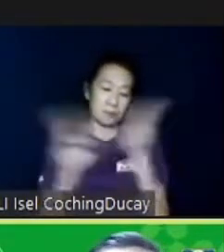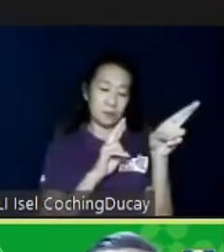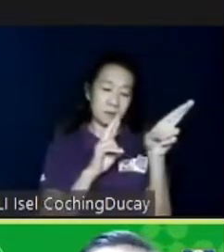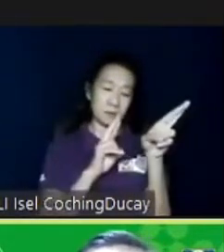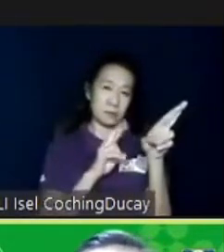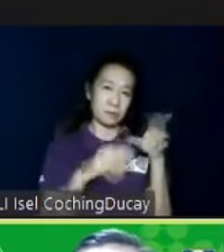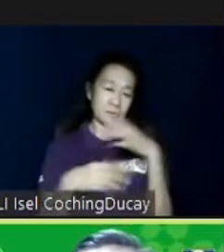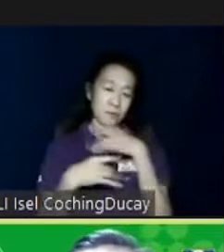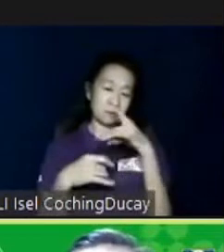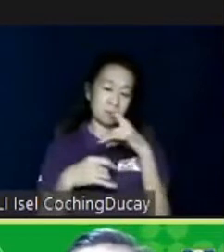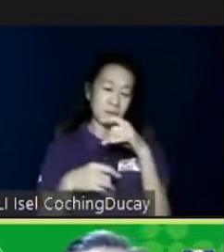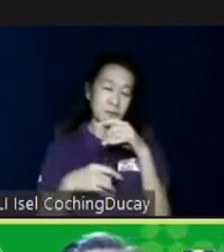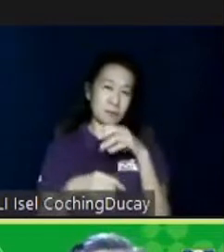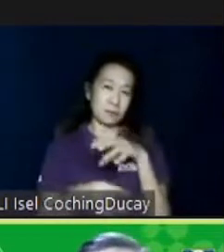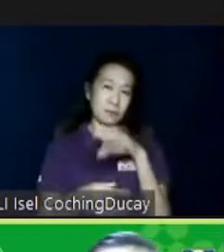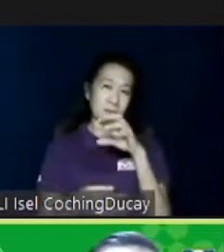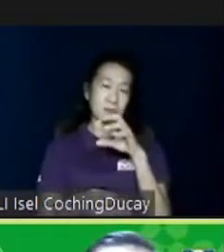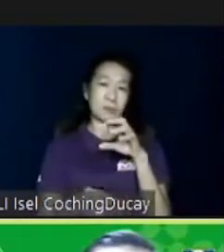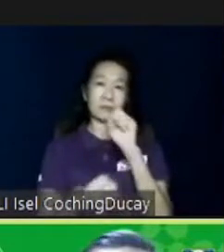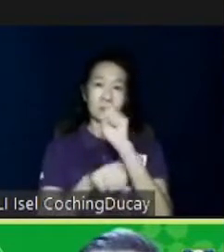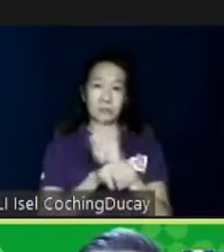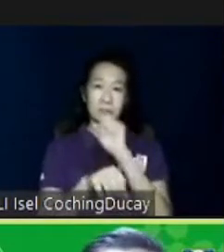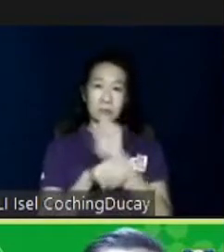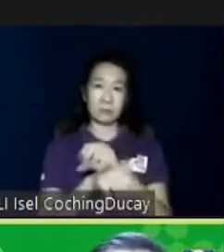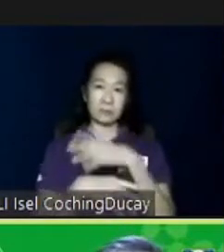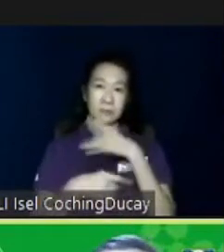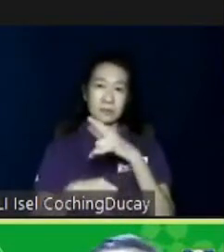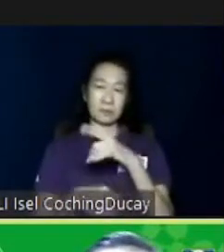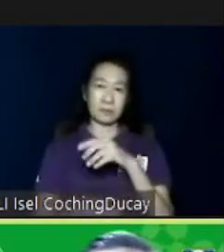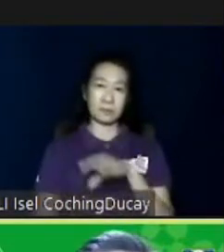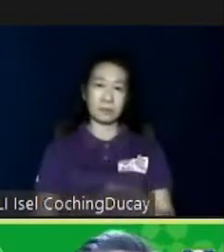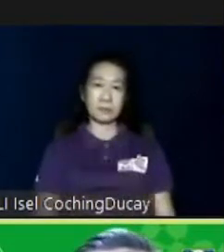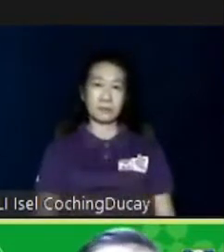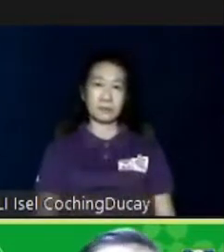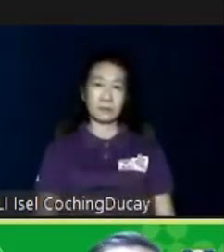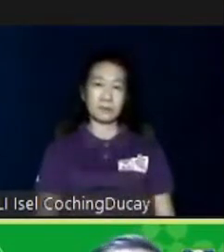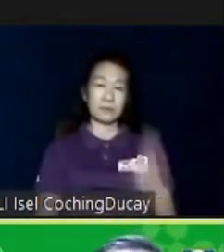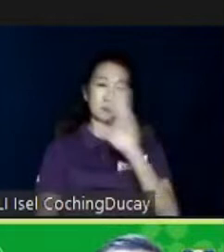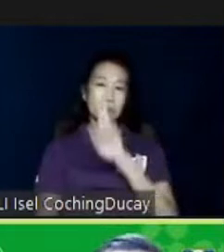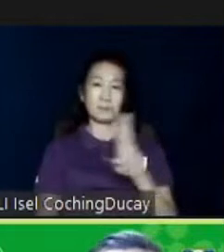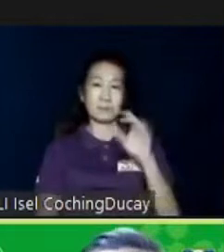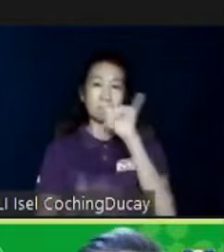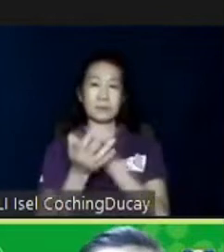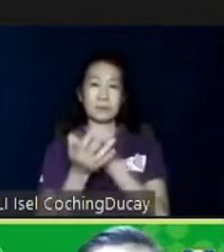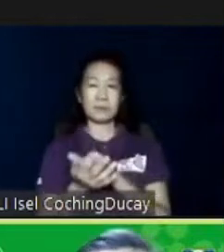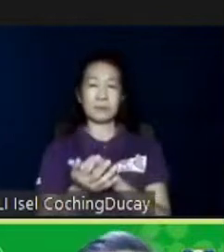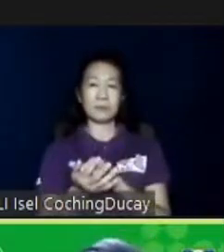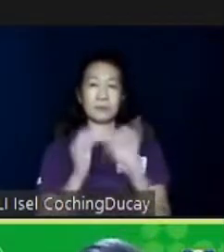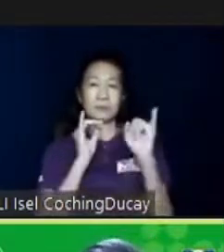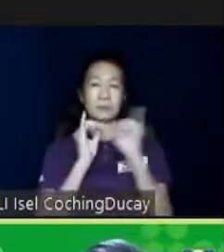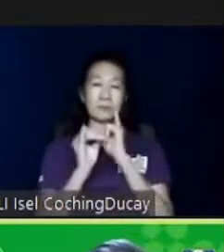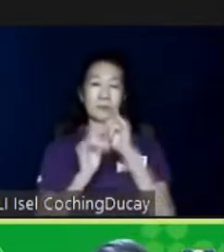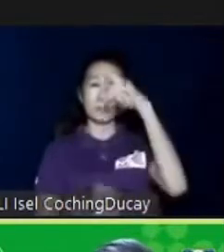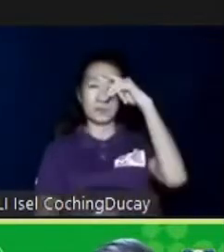interest, occupational interest assessment. So, that's like the OASIS tool. We actually use that. We have interviews with parents